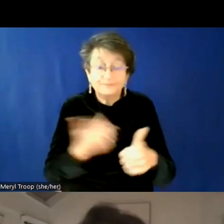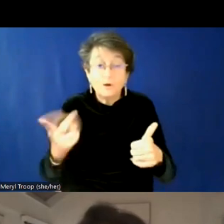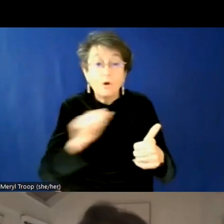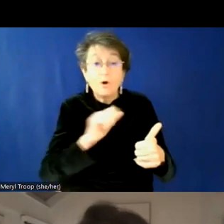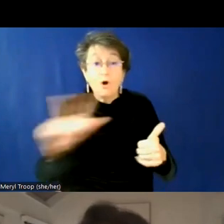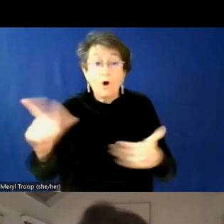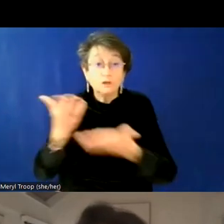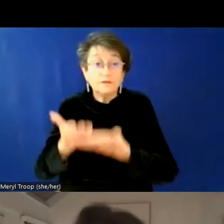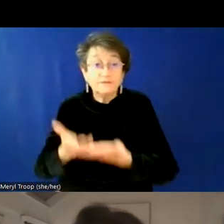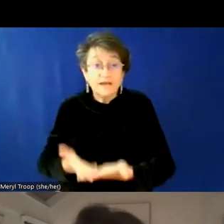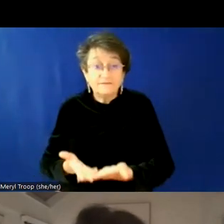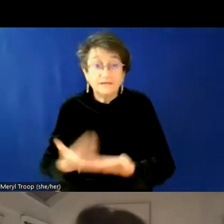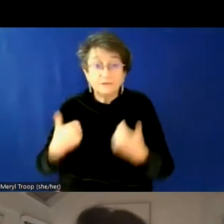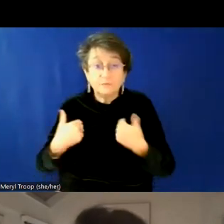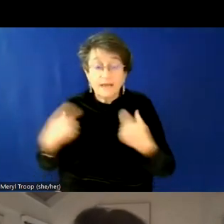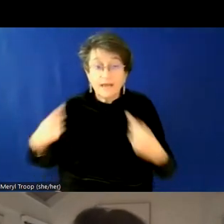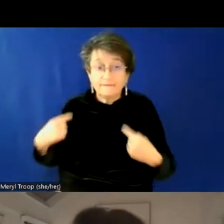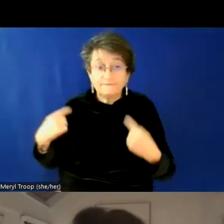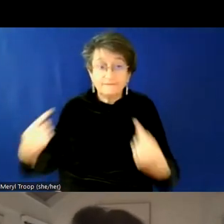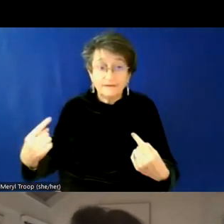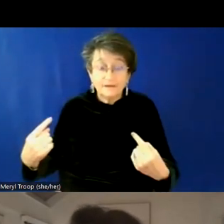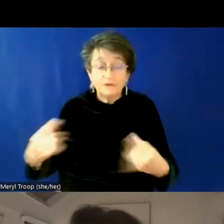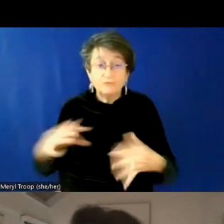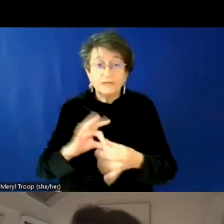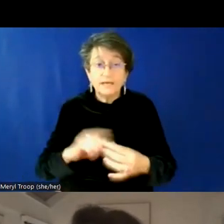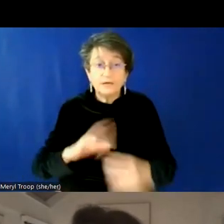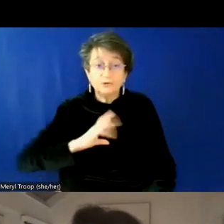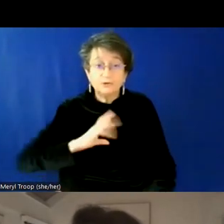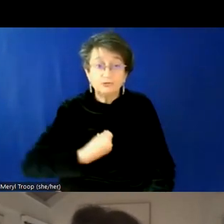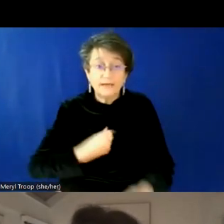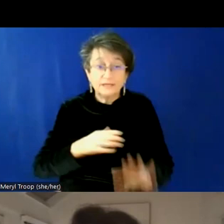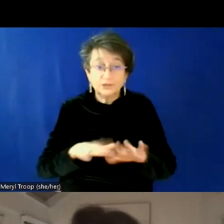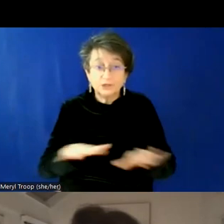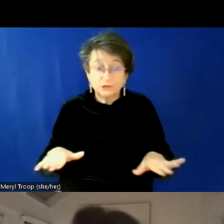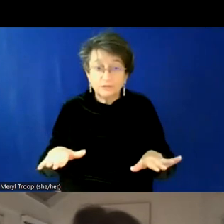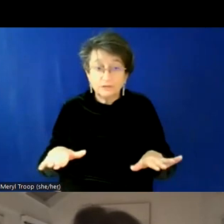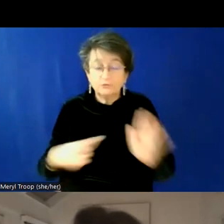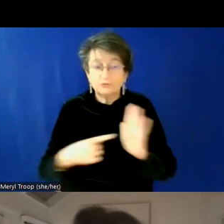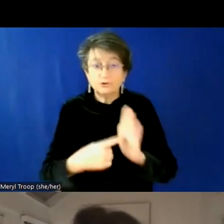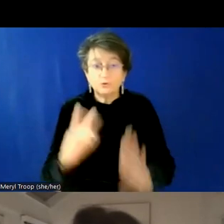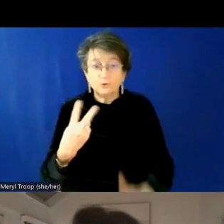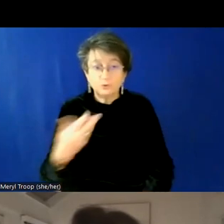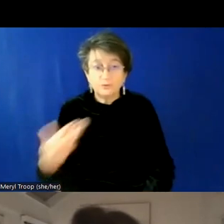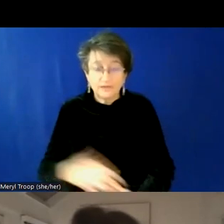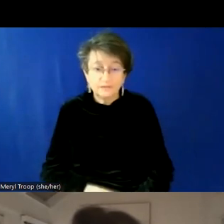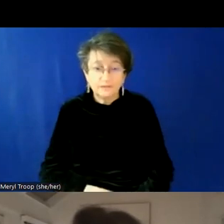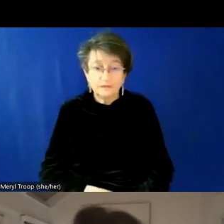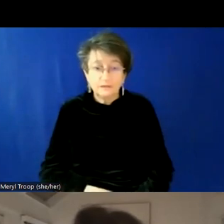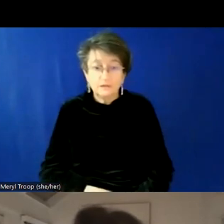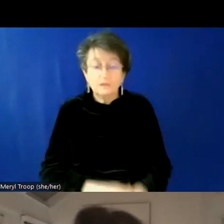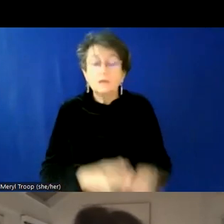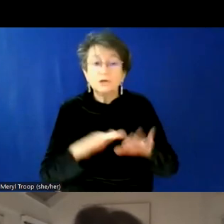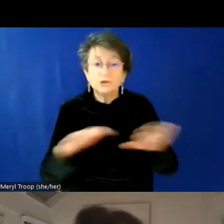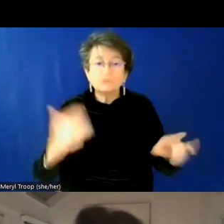evidence we have on, uh, trans children and youth, uh, shows us two things. First of all, they do know who they are.